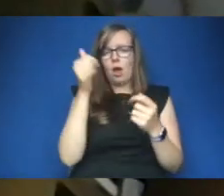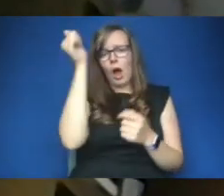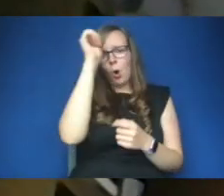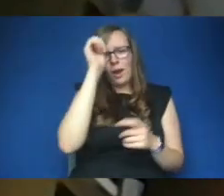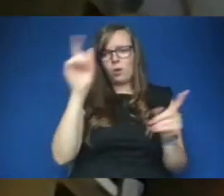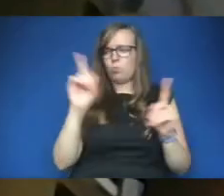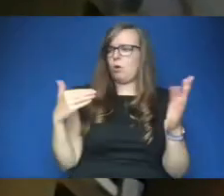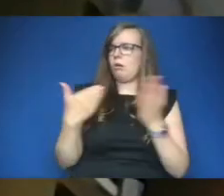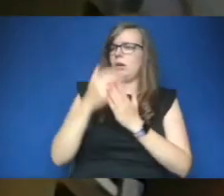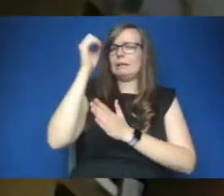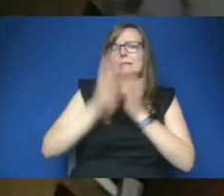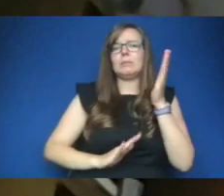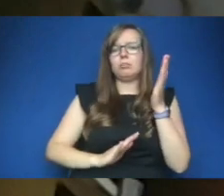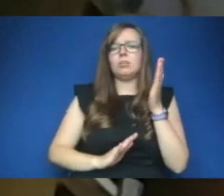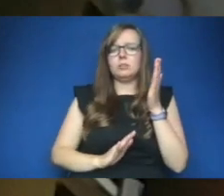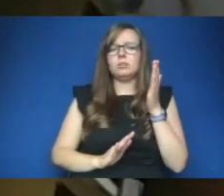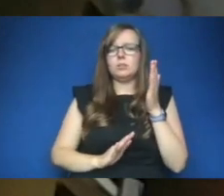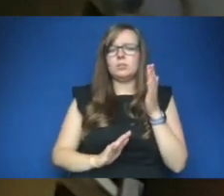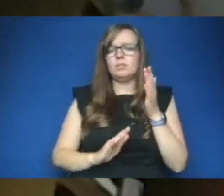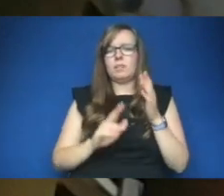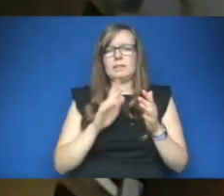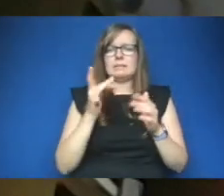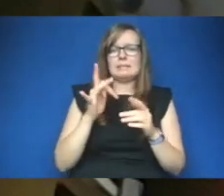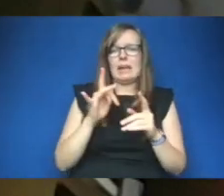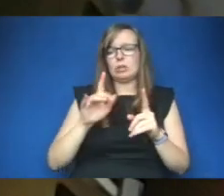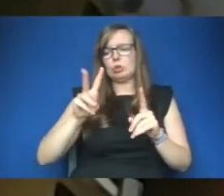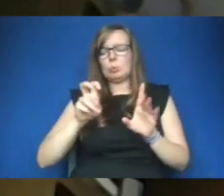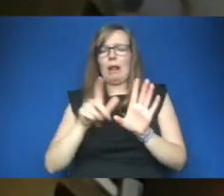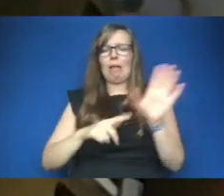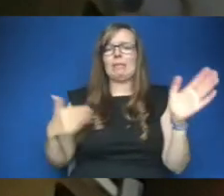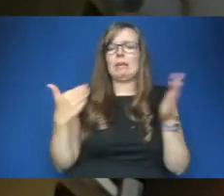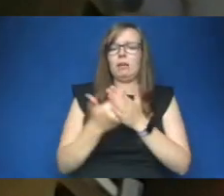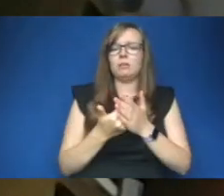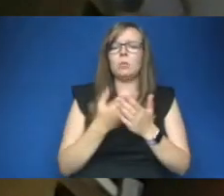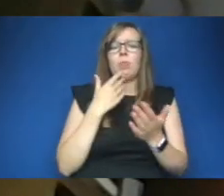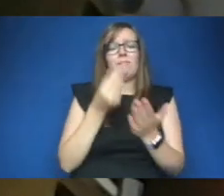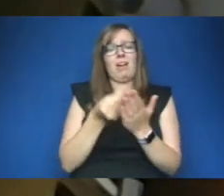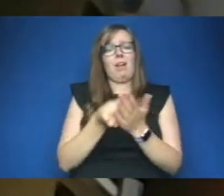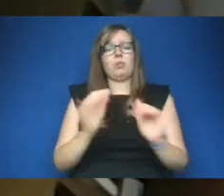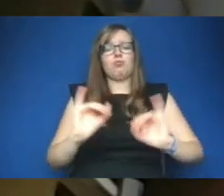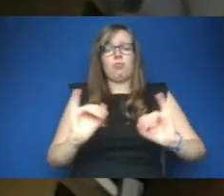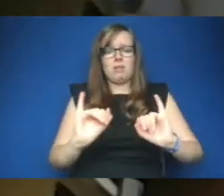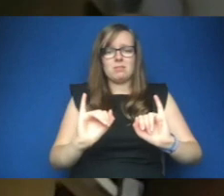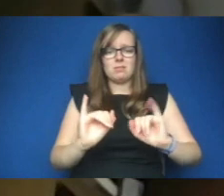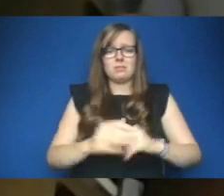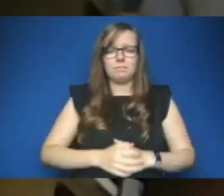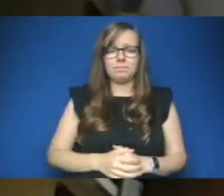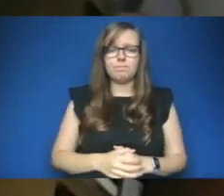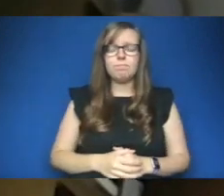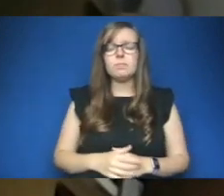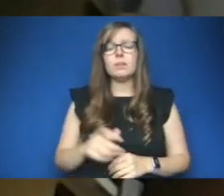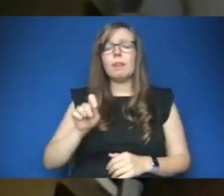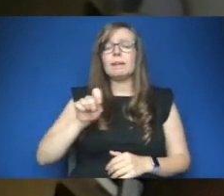over the past 10 to 12 years on the financial crisis the way the key workers so crucial